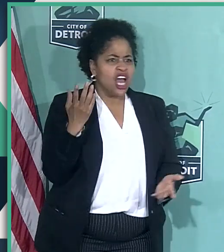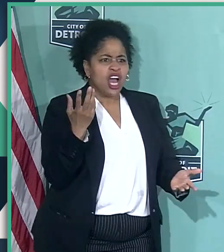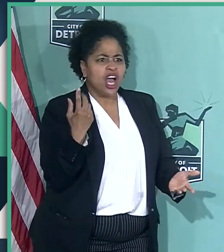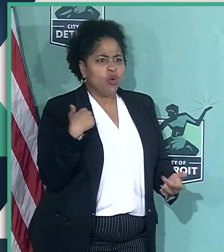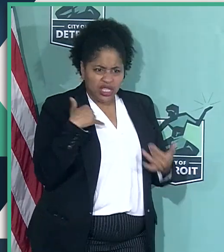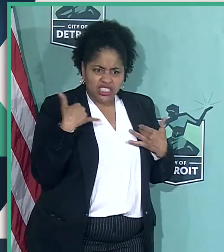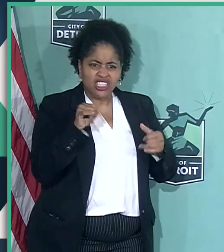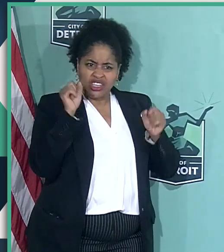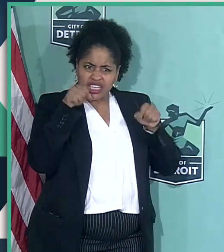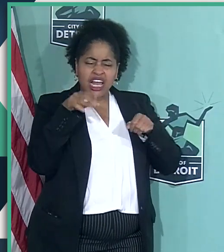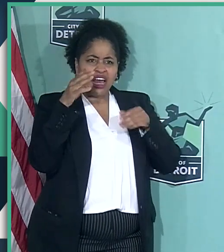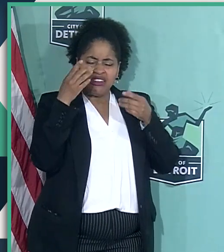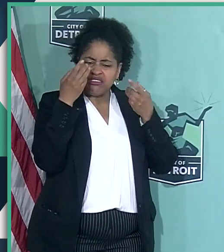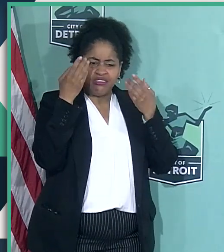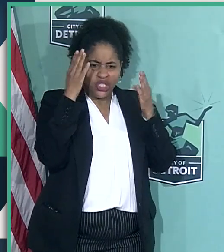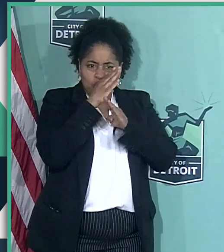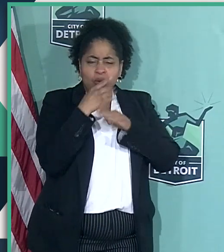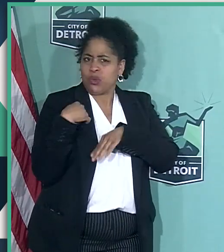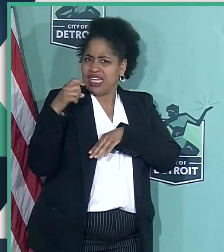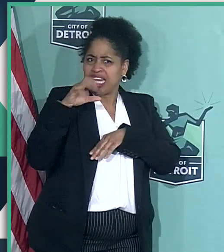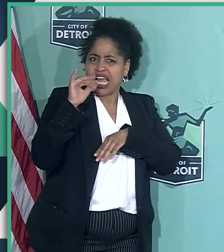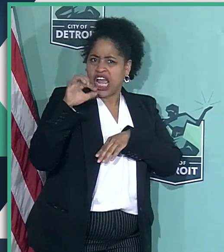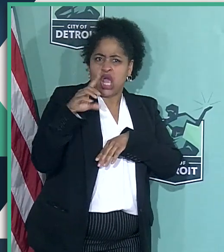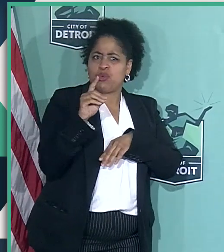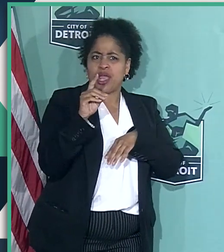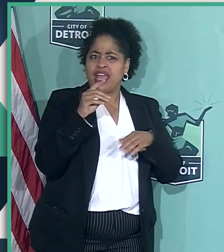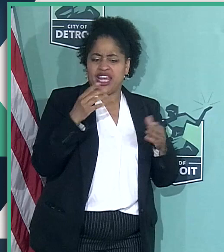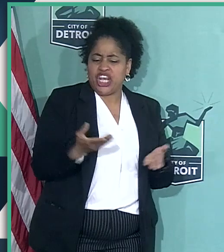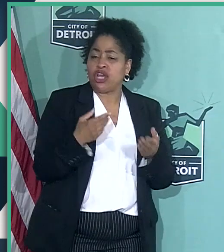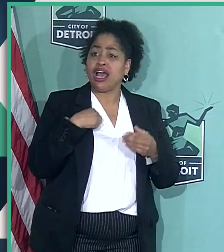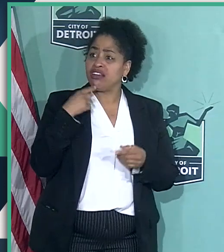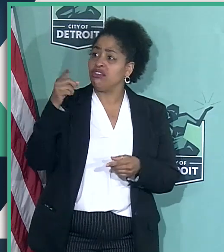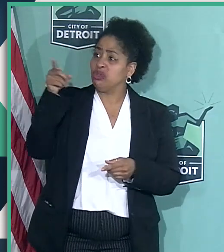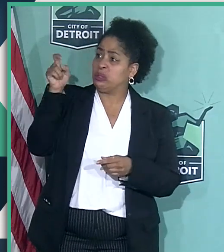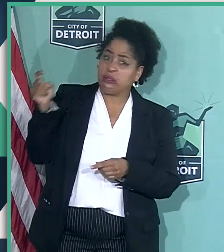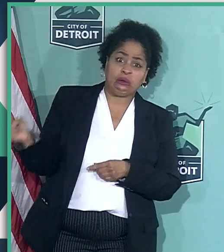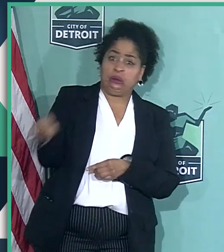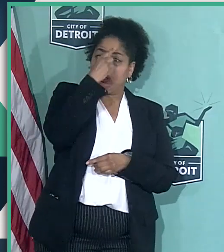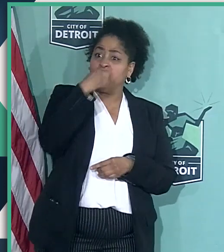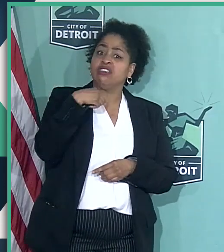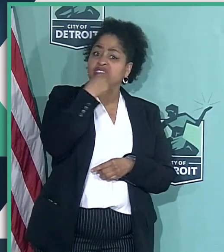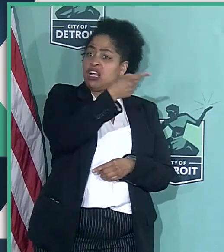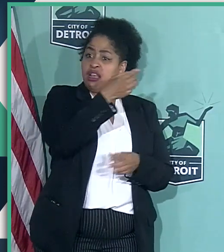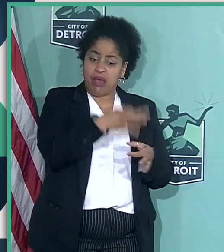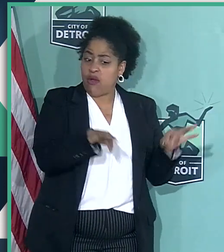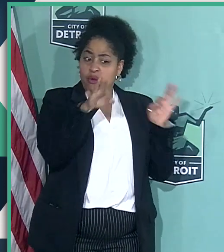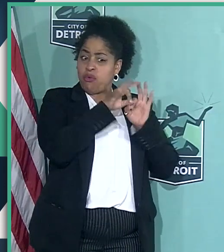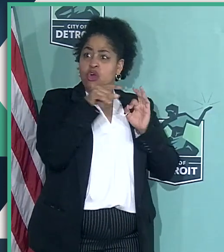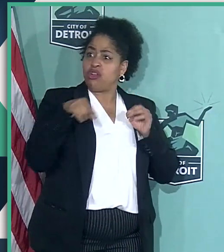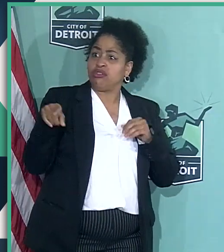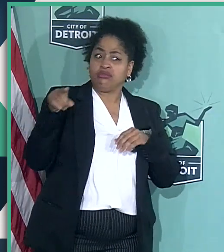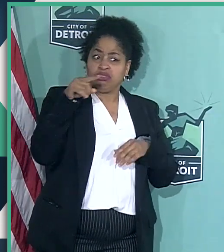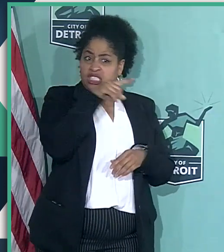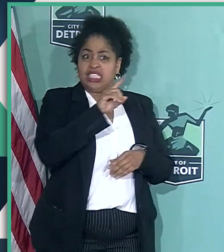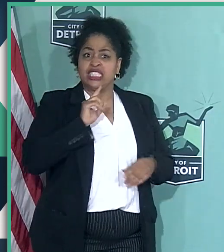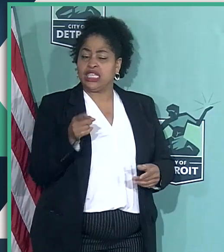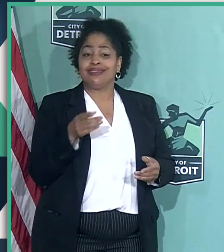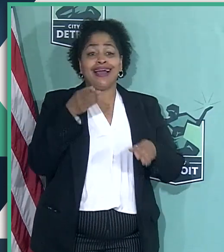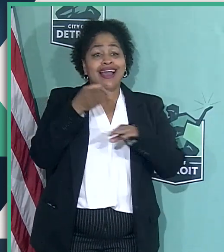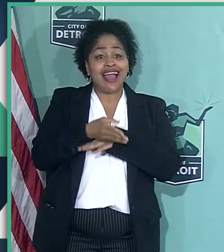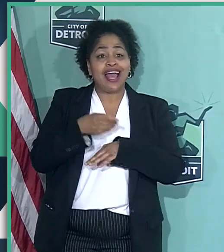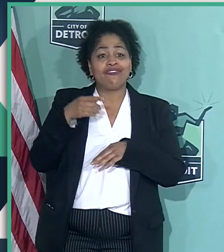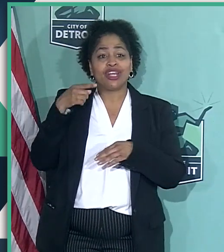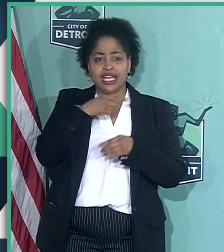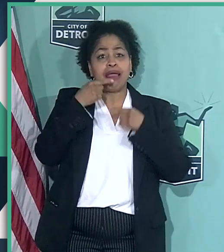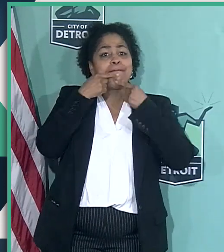out of the woods yet. We need Conrad Mallett here. I said, well, then you need to go tell him how important you are. And after he had